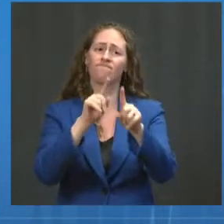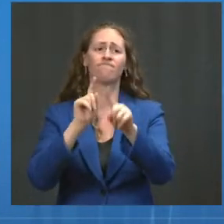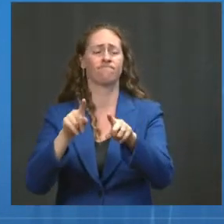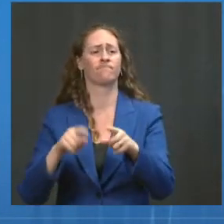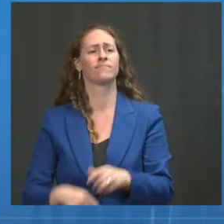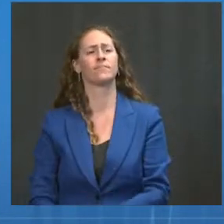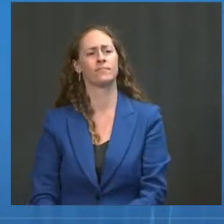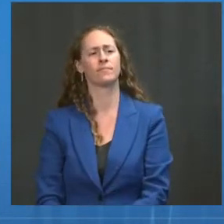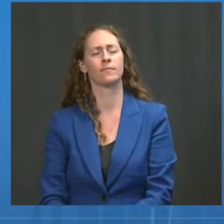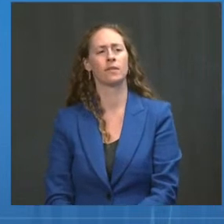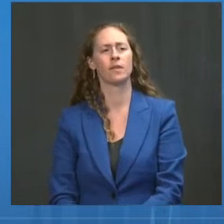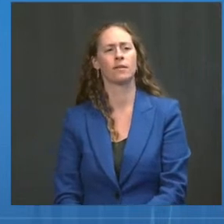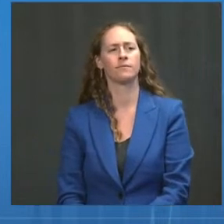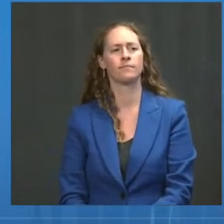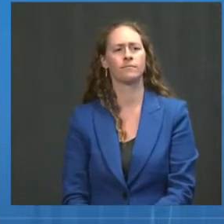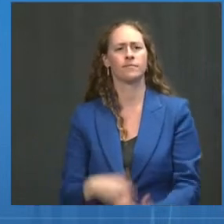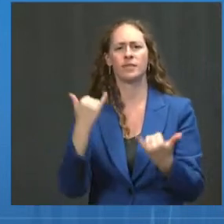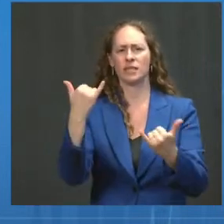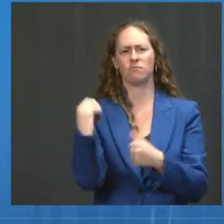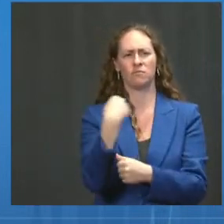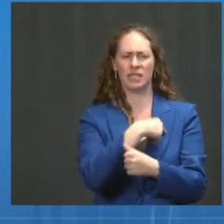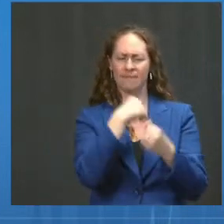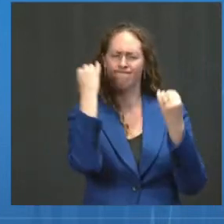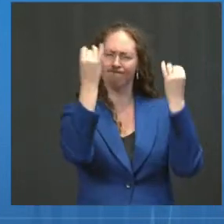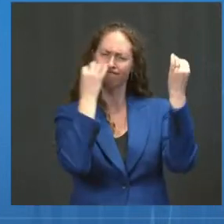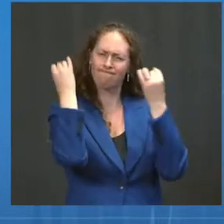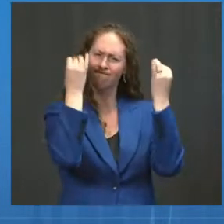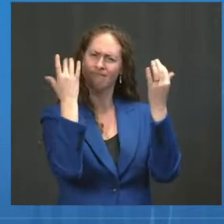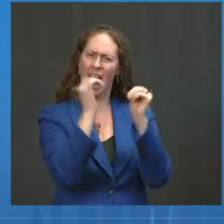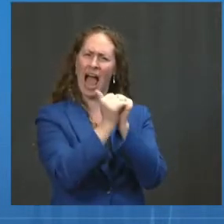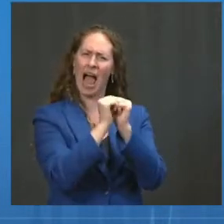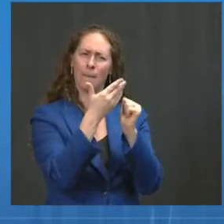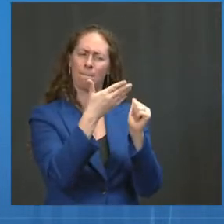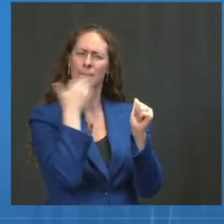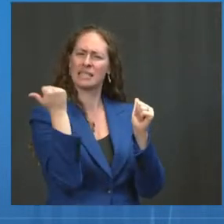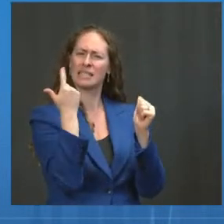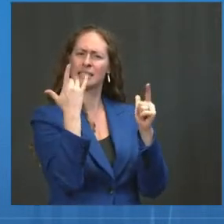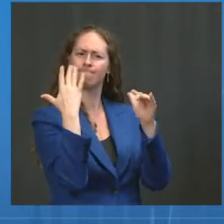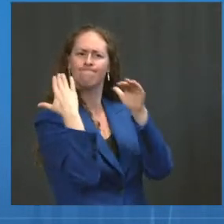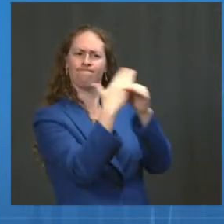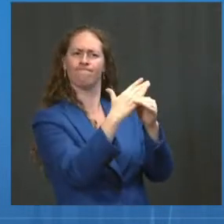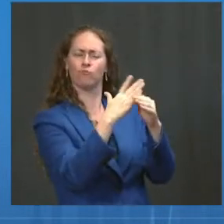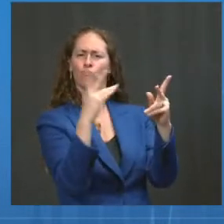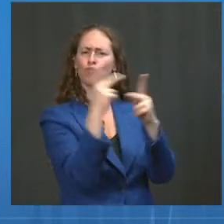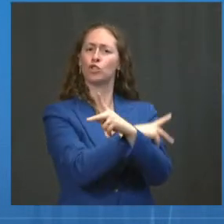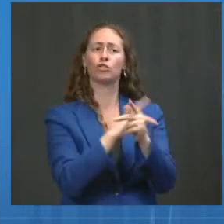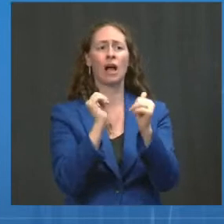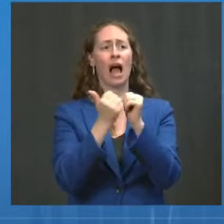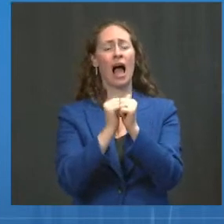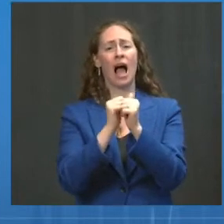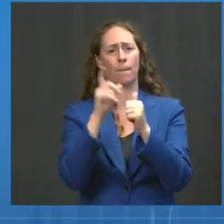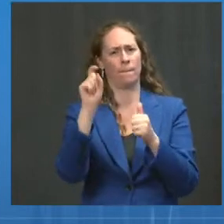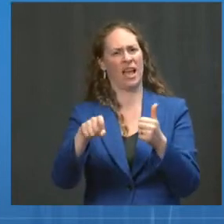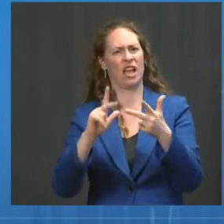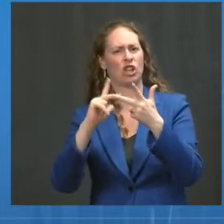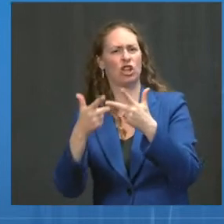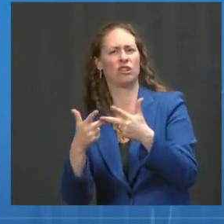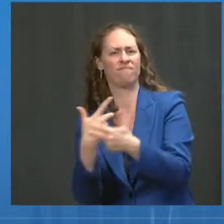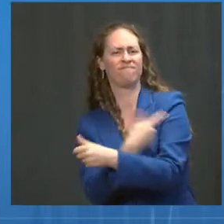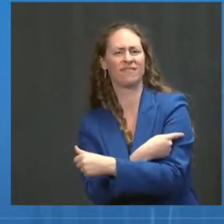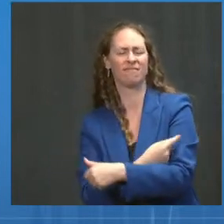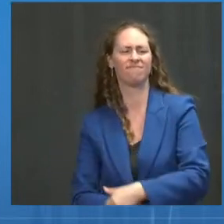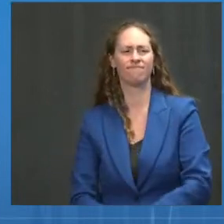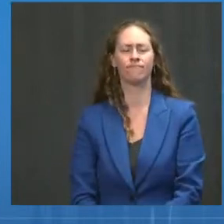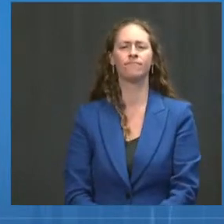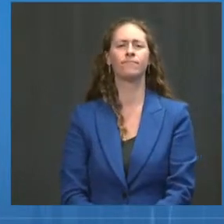-19 under control once and for all is getting vaccines to those who need them as quickly as possible. So here's